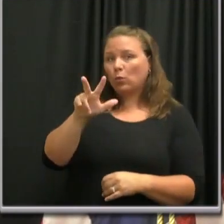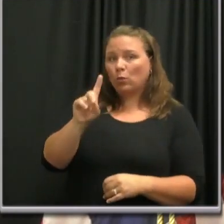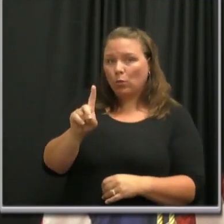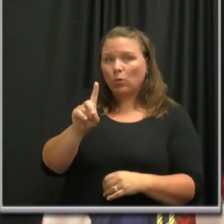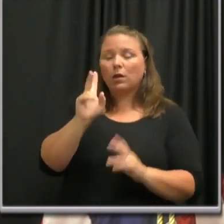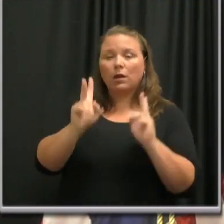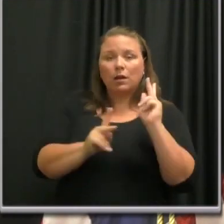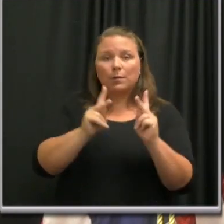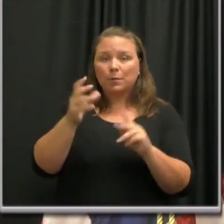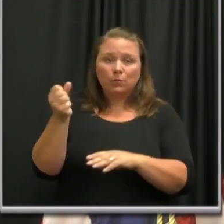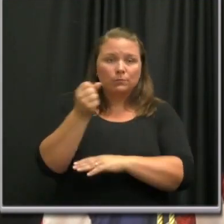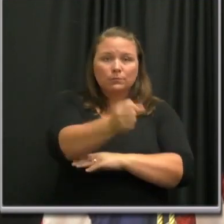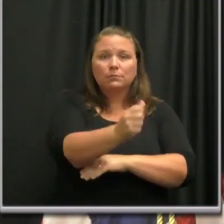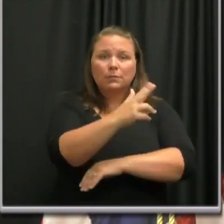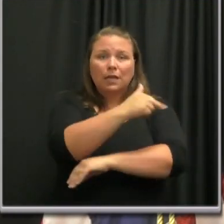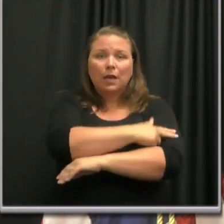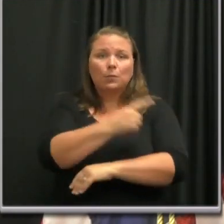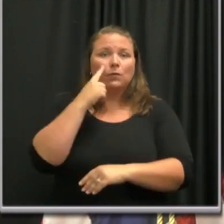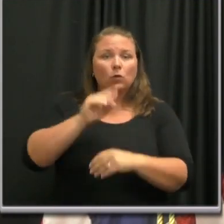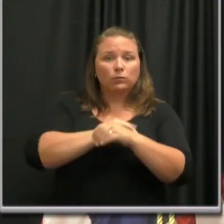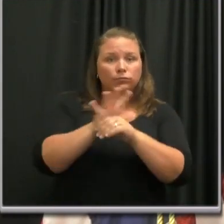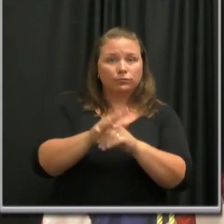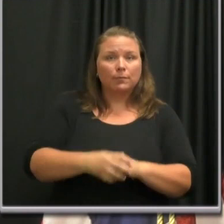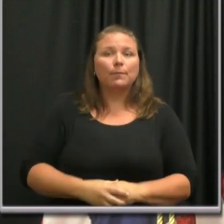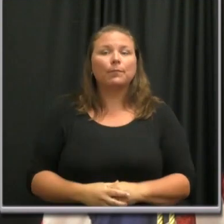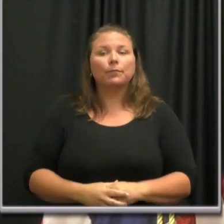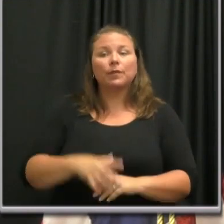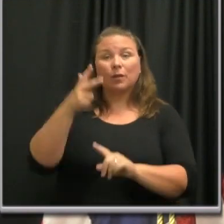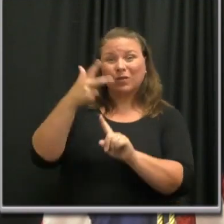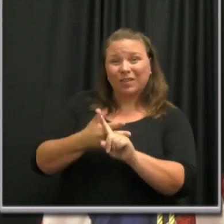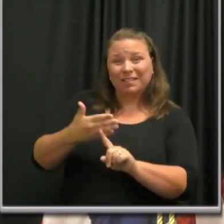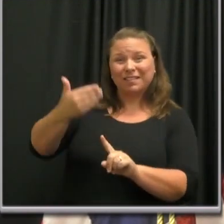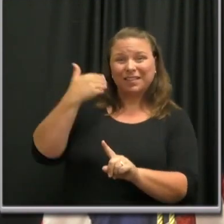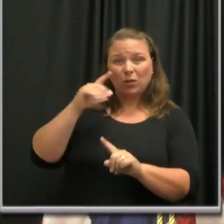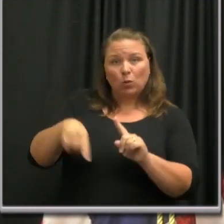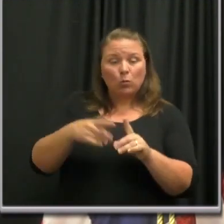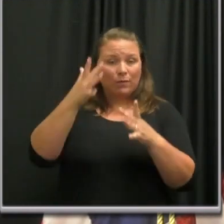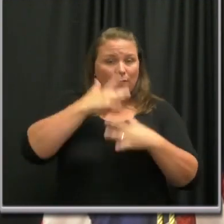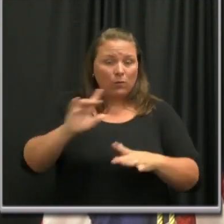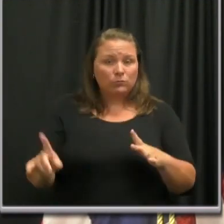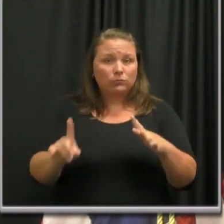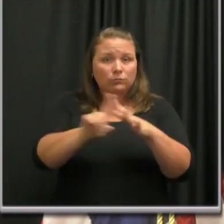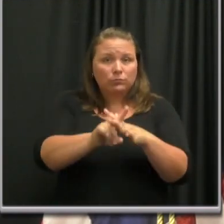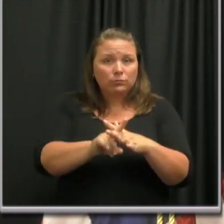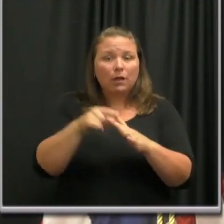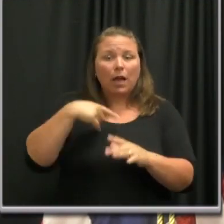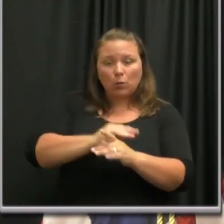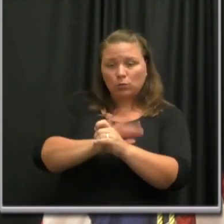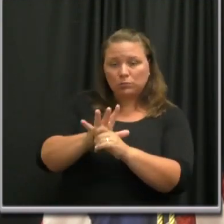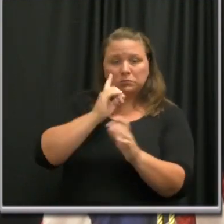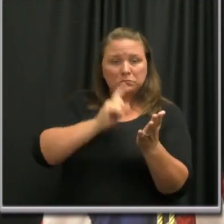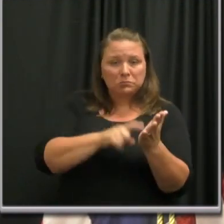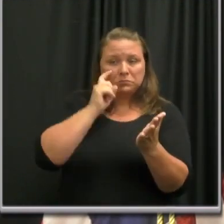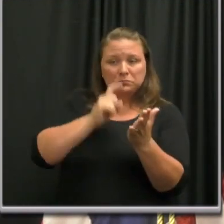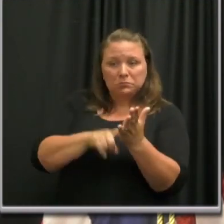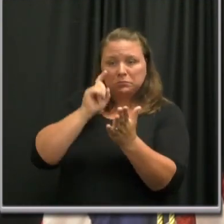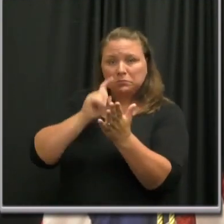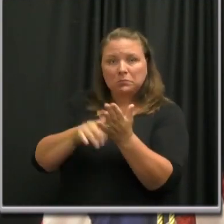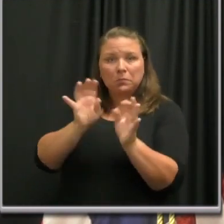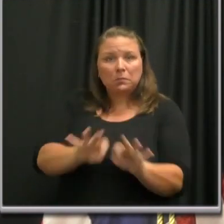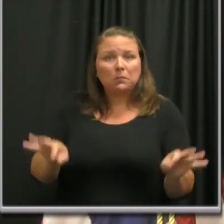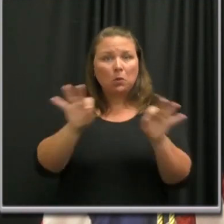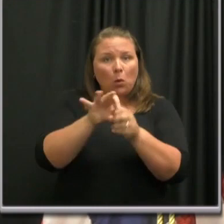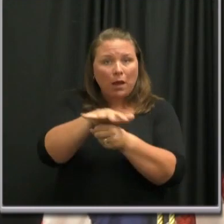to area hospitals with COVID-19. Three months ago, when the virus first came to Nashville, the task force identified key areas that needed to